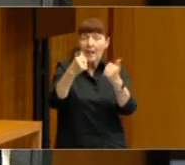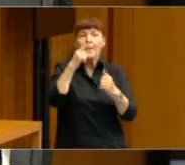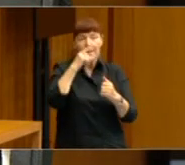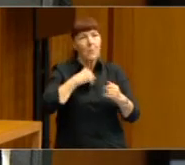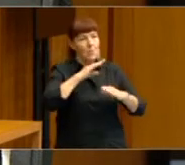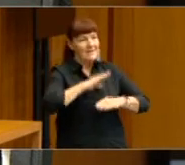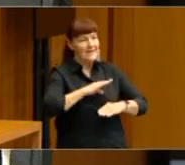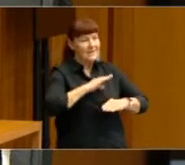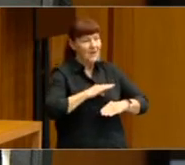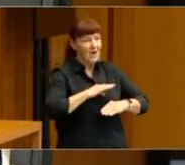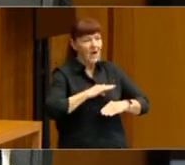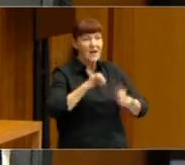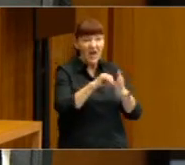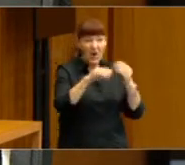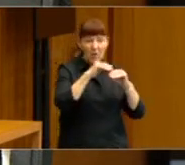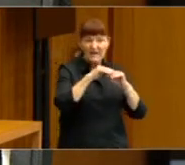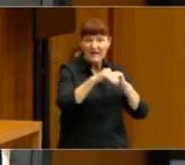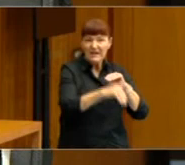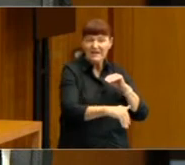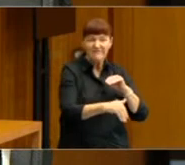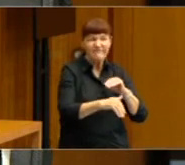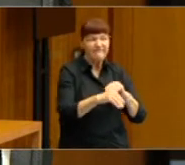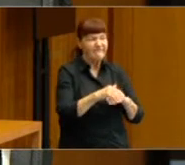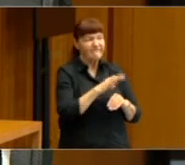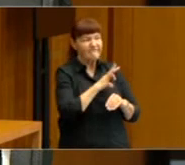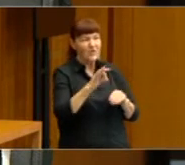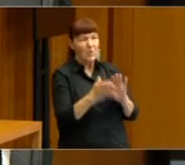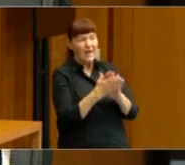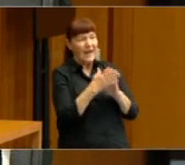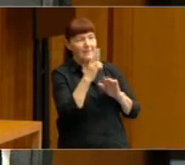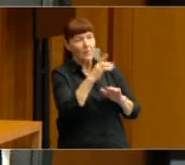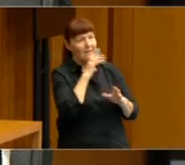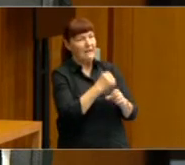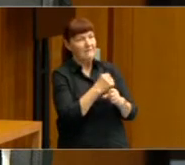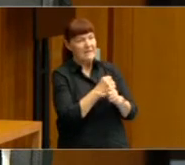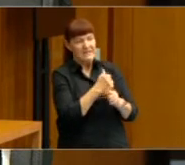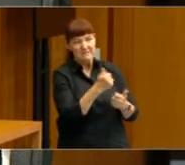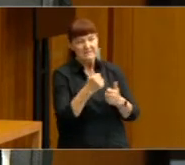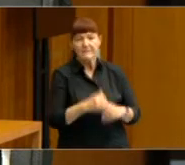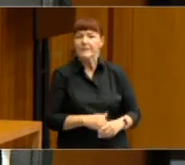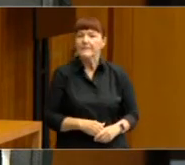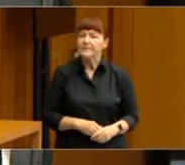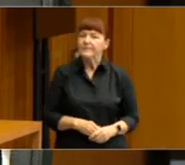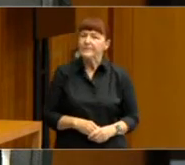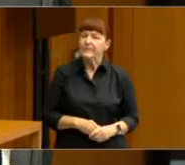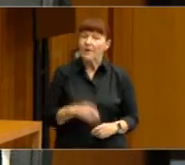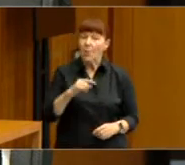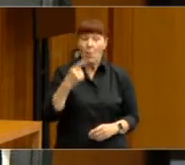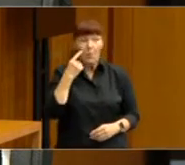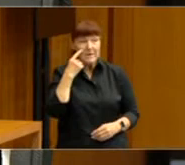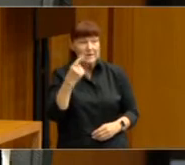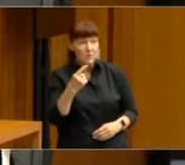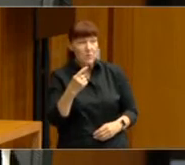the economy is doing poorly, they will be less satisfied with the way democracy is working. And what we saw